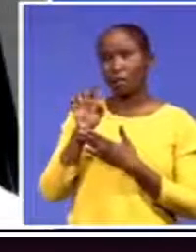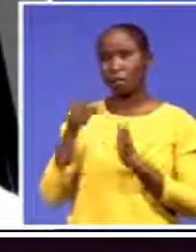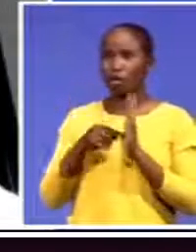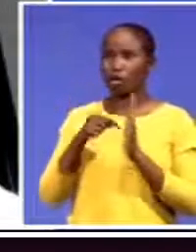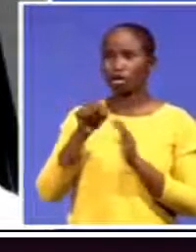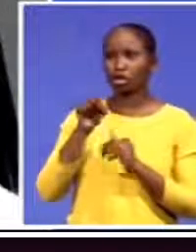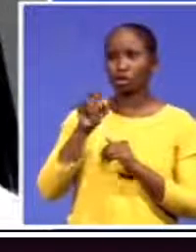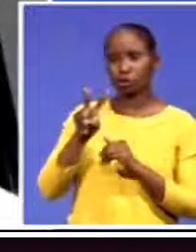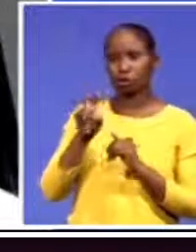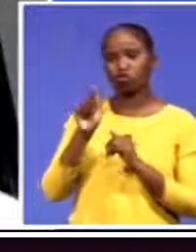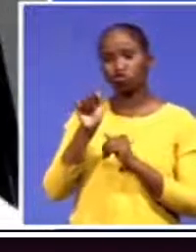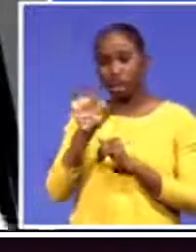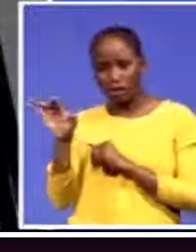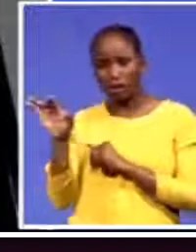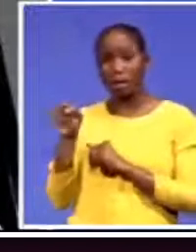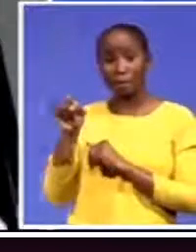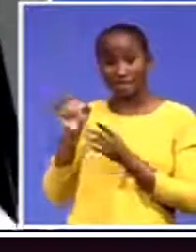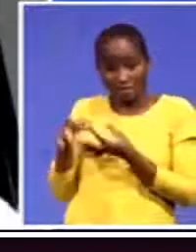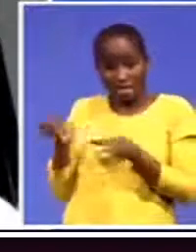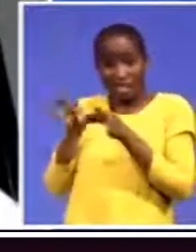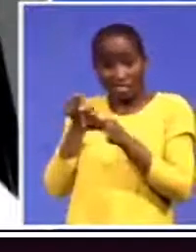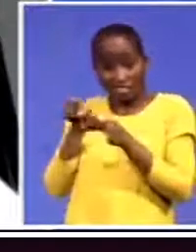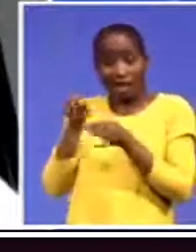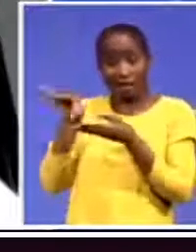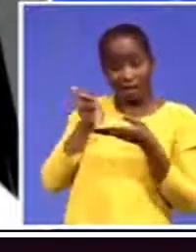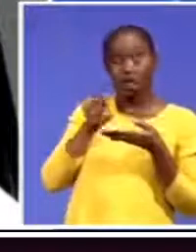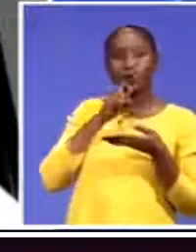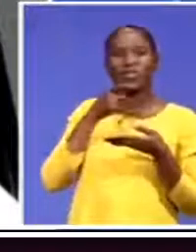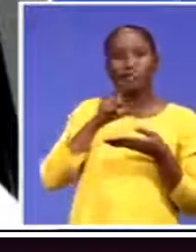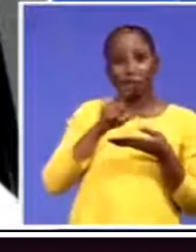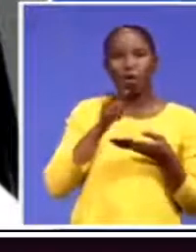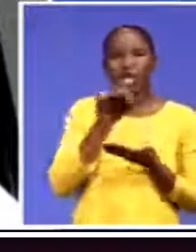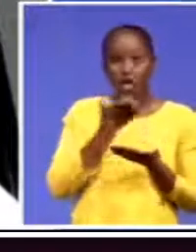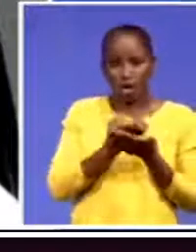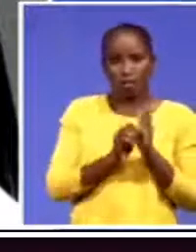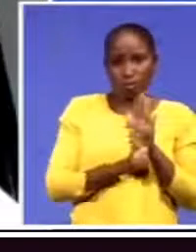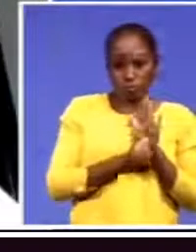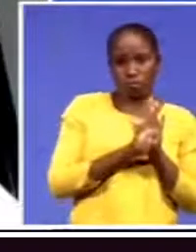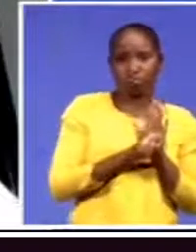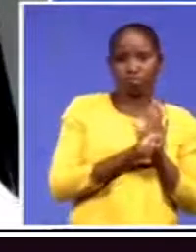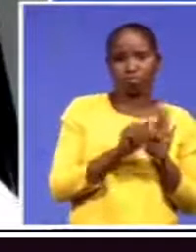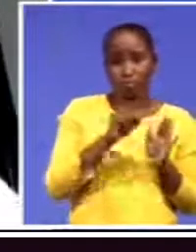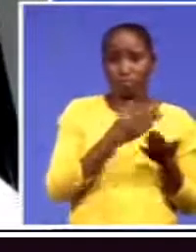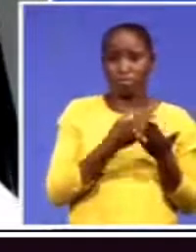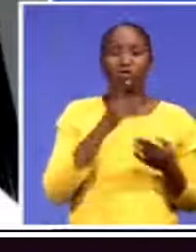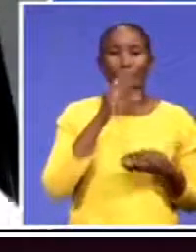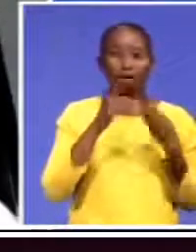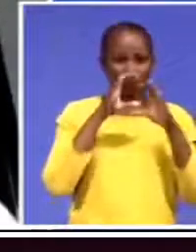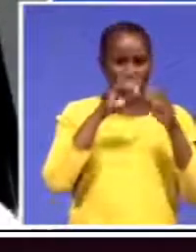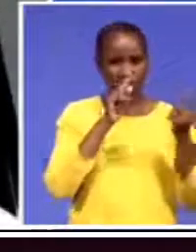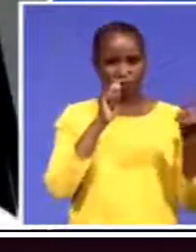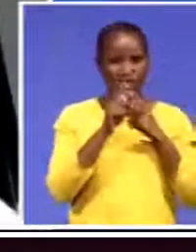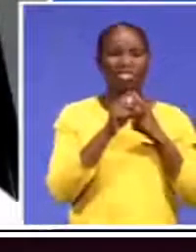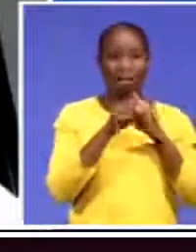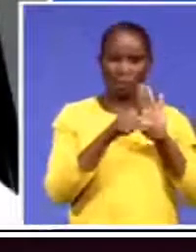were going to be using for our economic growth. So really focusing on a just transition is a very critical thing. But here's an interesting point that